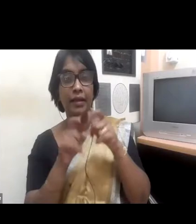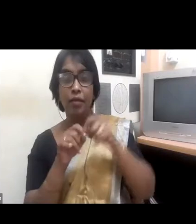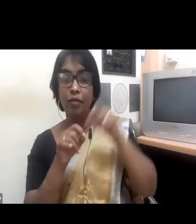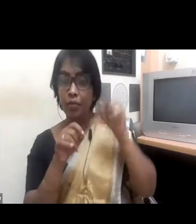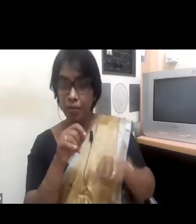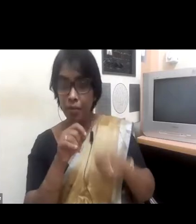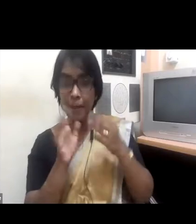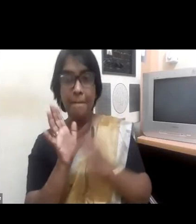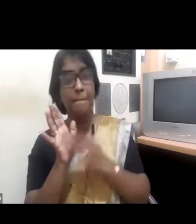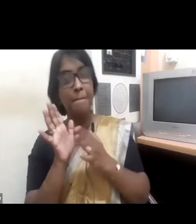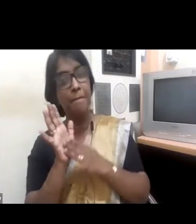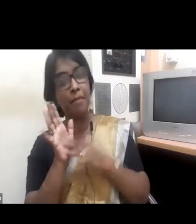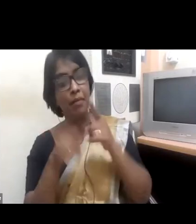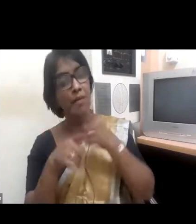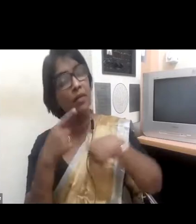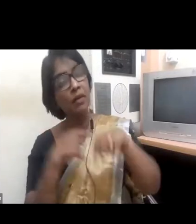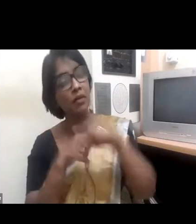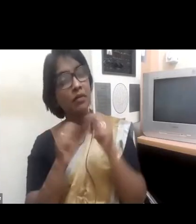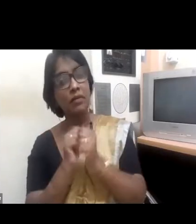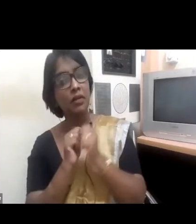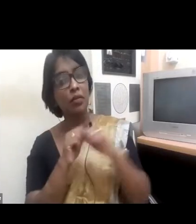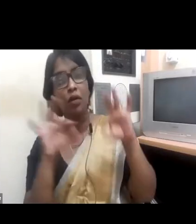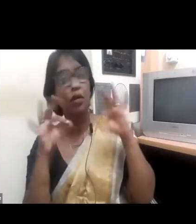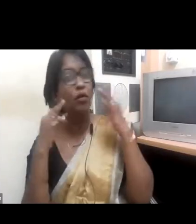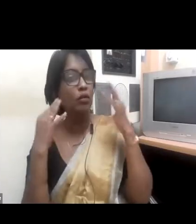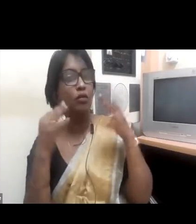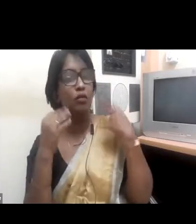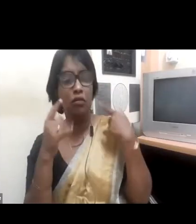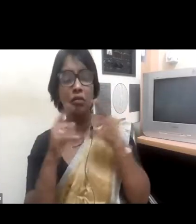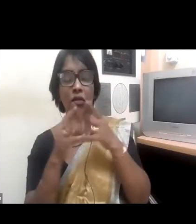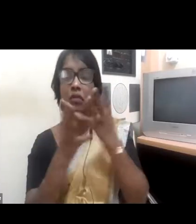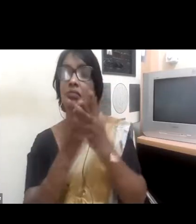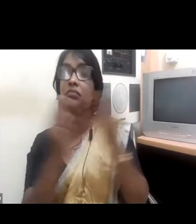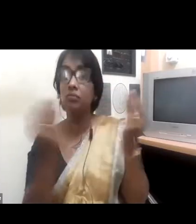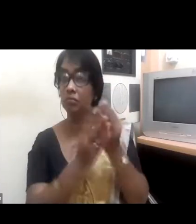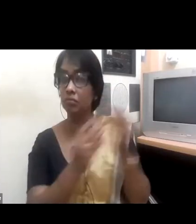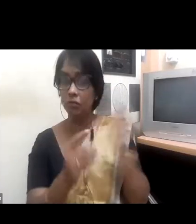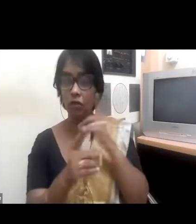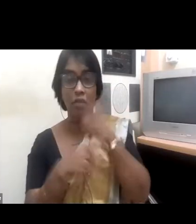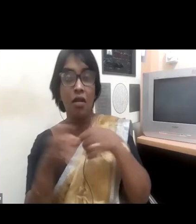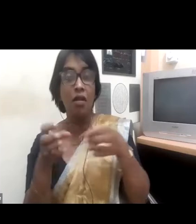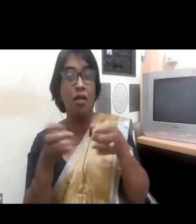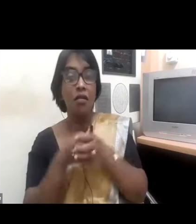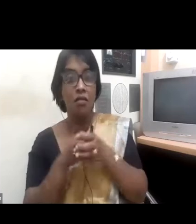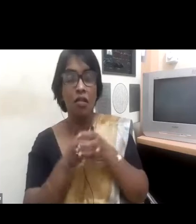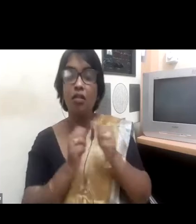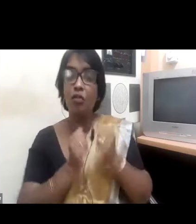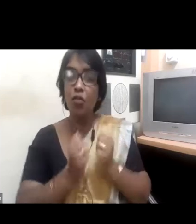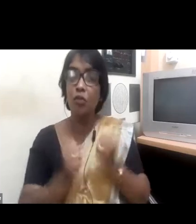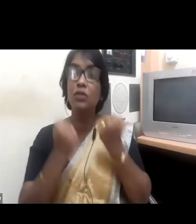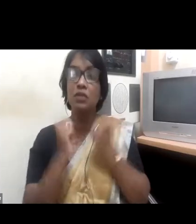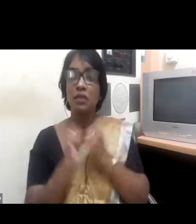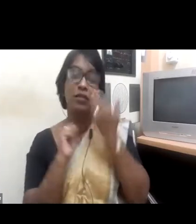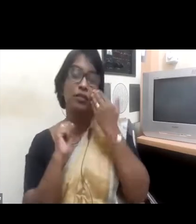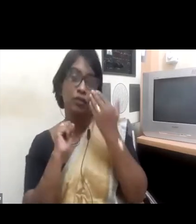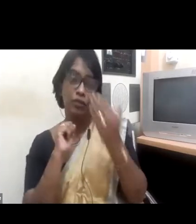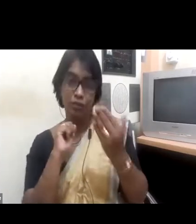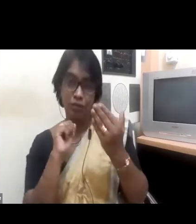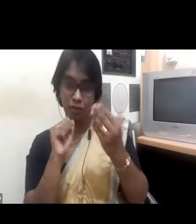each other by making a group effort to minimize the weaknesses or to overcome it in total.